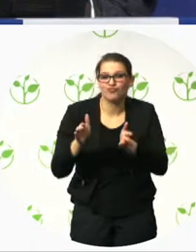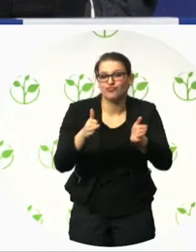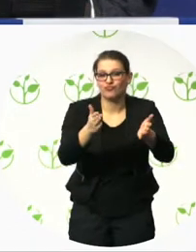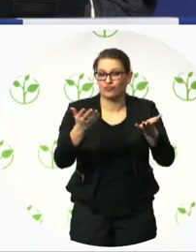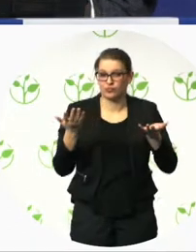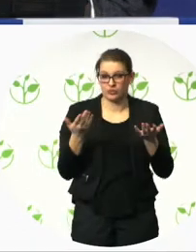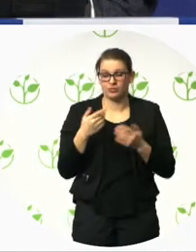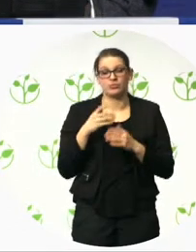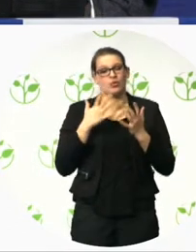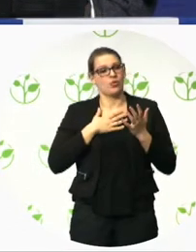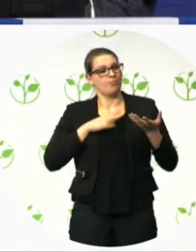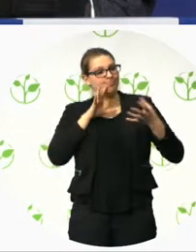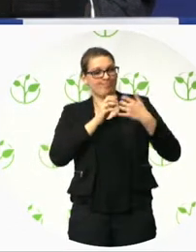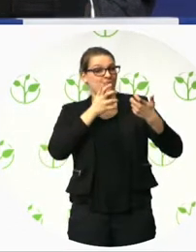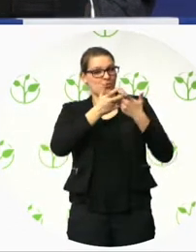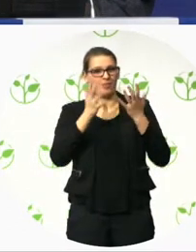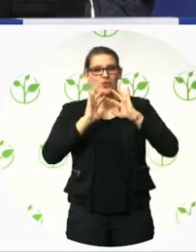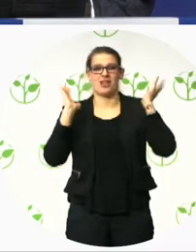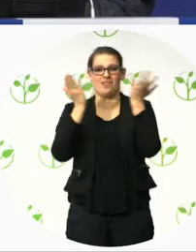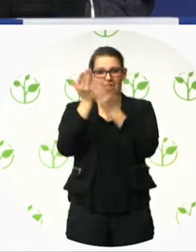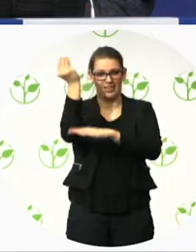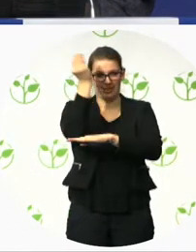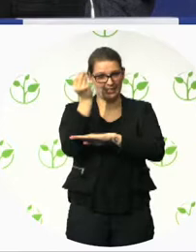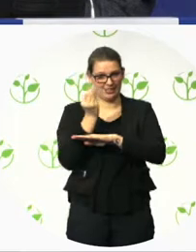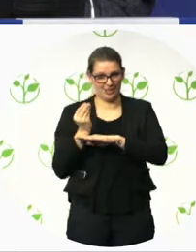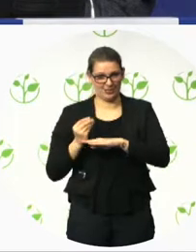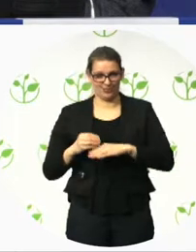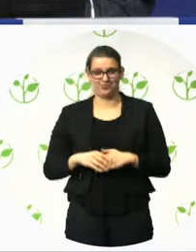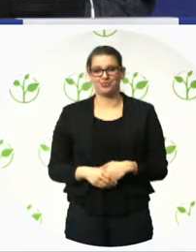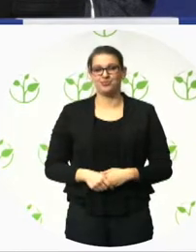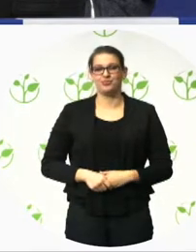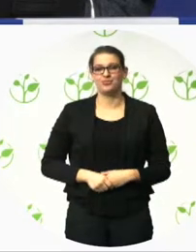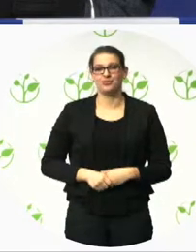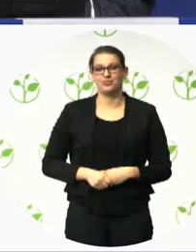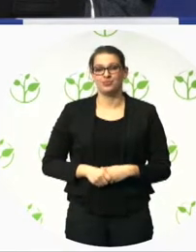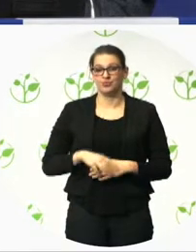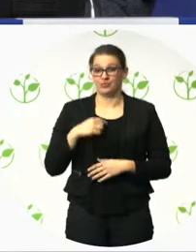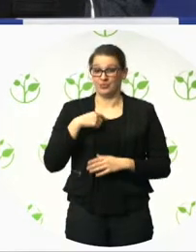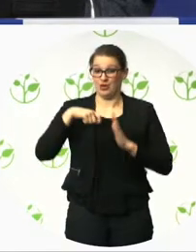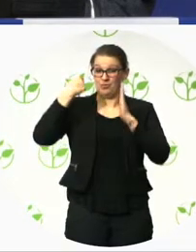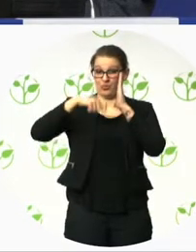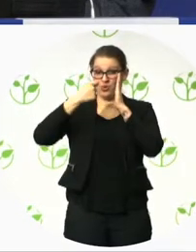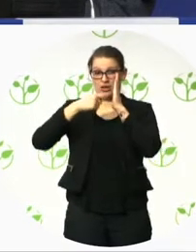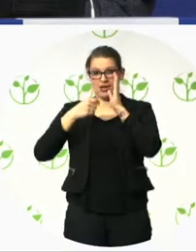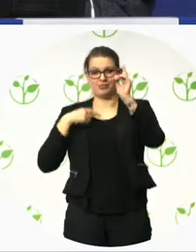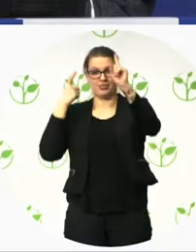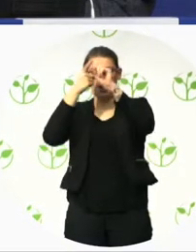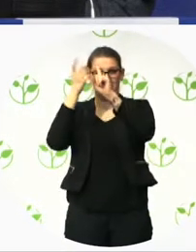The essence of the project is that we want to stimulate the inhabitants to be in physical activity.